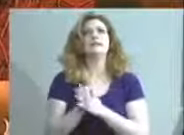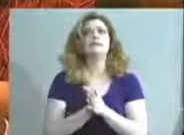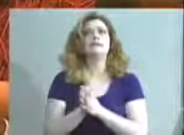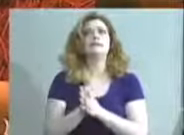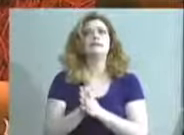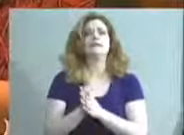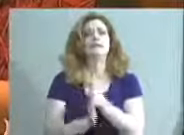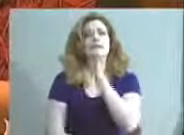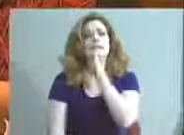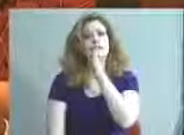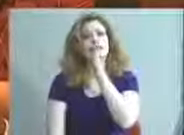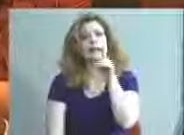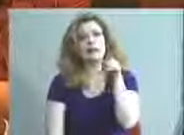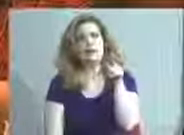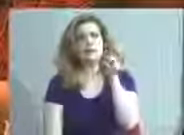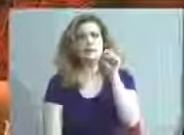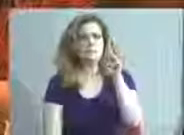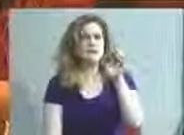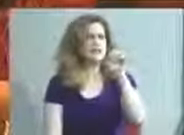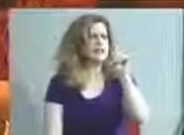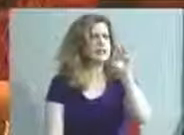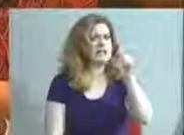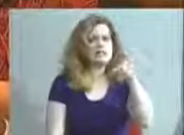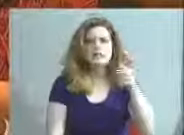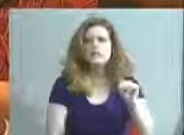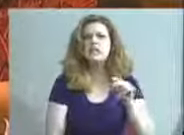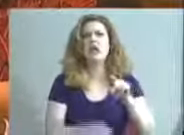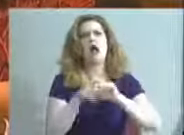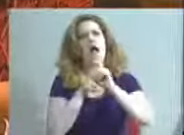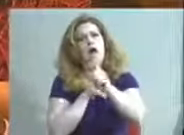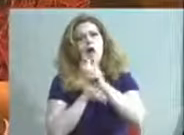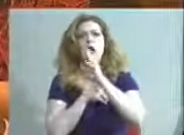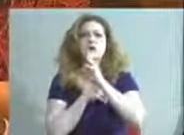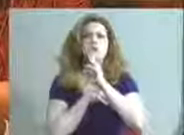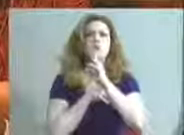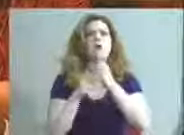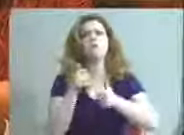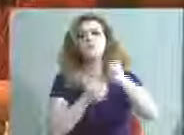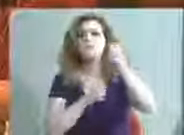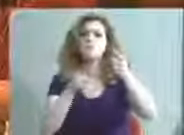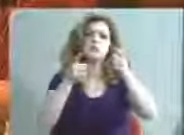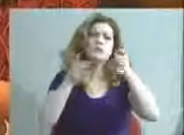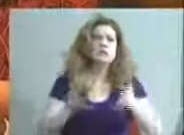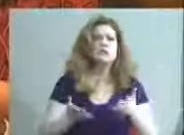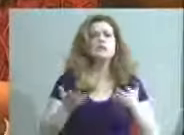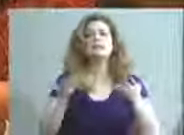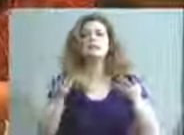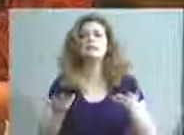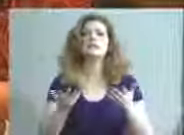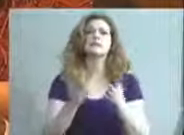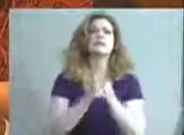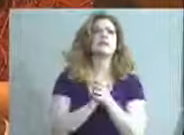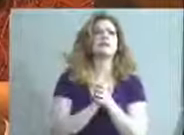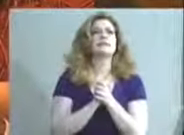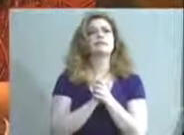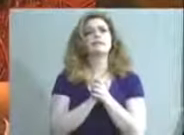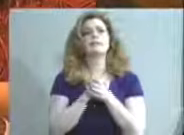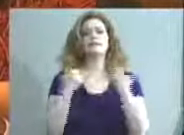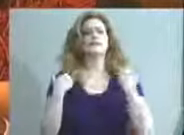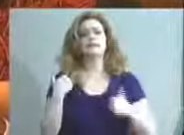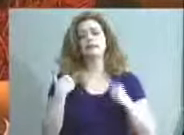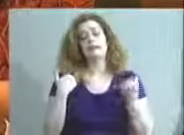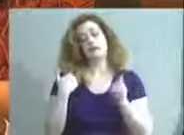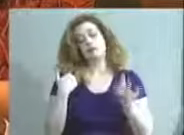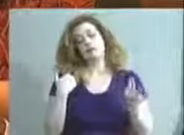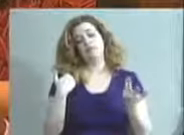talked to Mr. Stevenson, I've called to talk to the superintendent, and I'm just